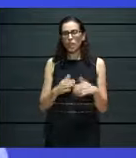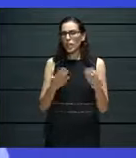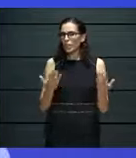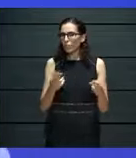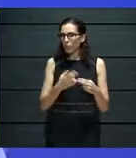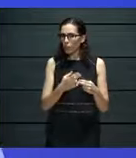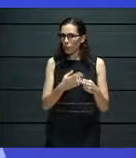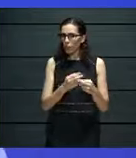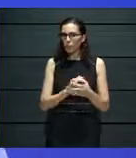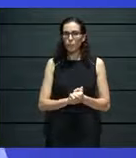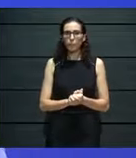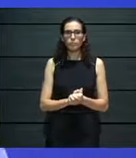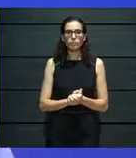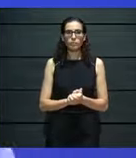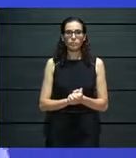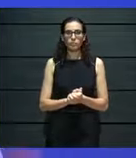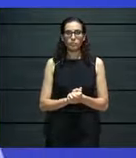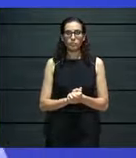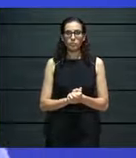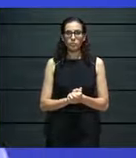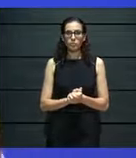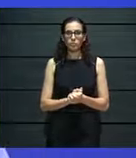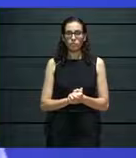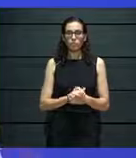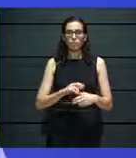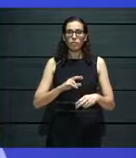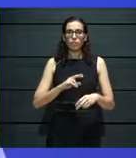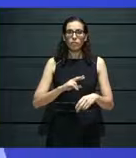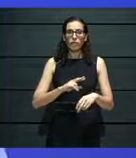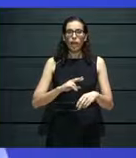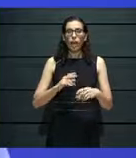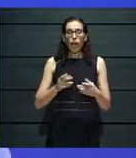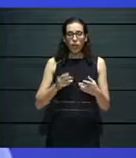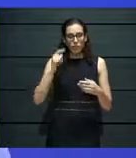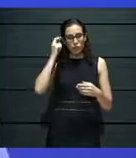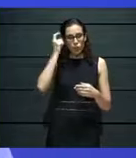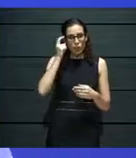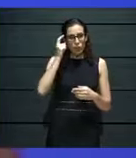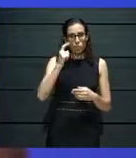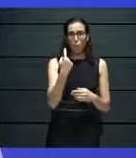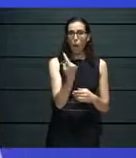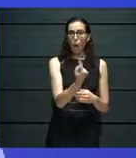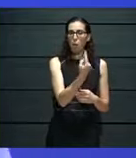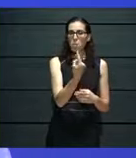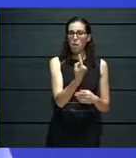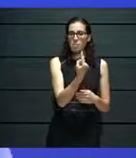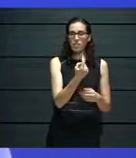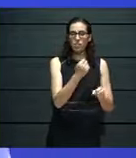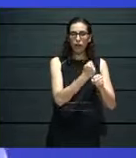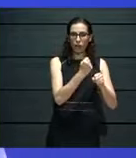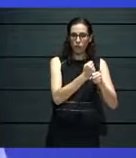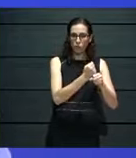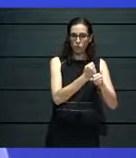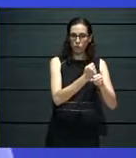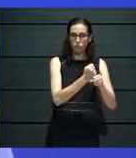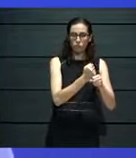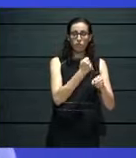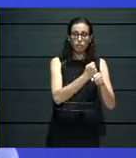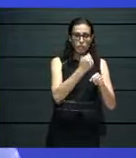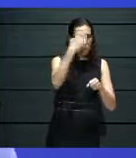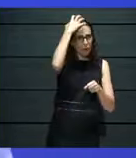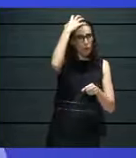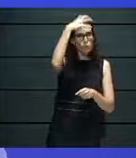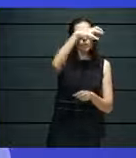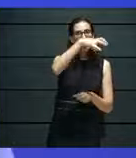We do this by being very strategic with who and how we work with. So, we twin up with councils, with the regions of Malta,